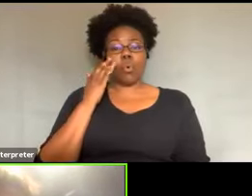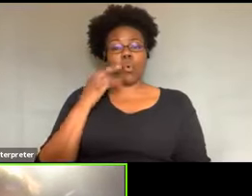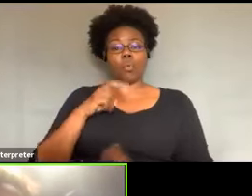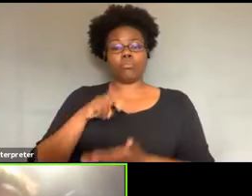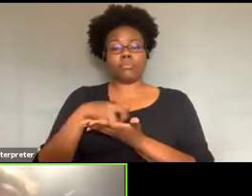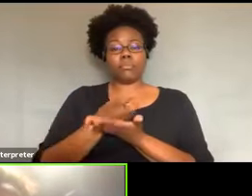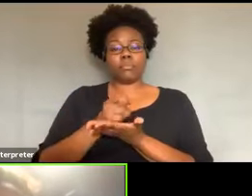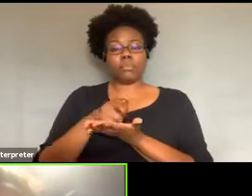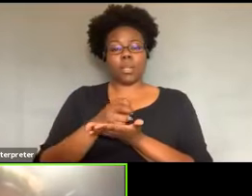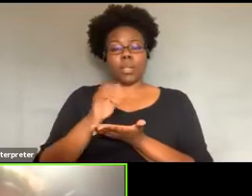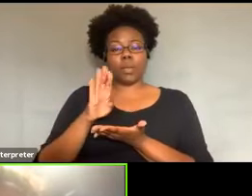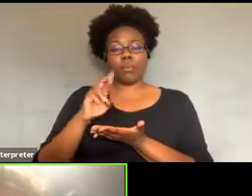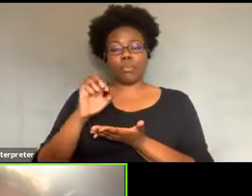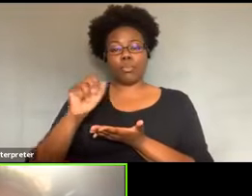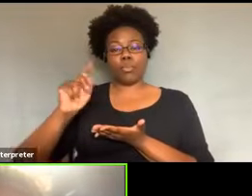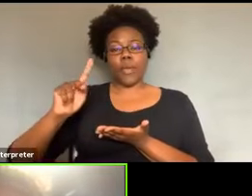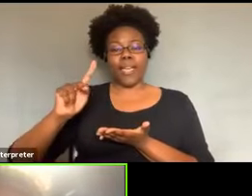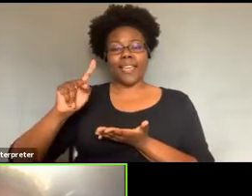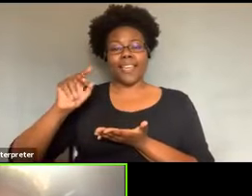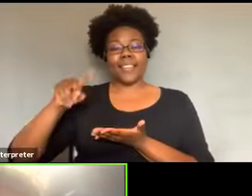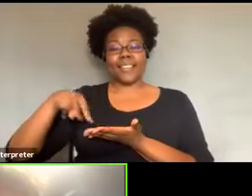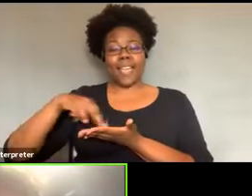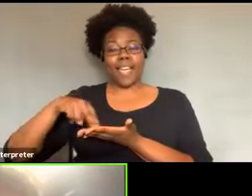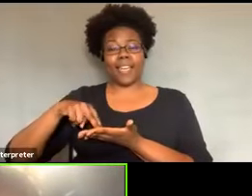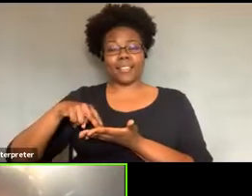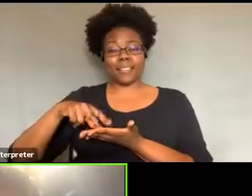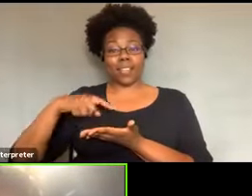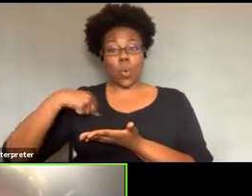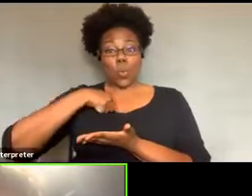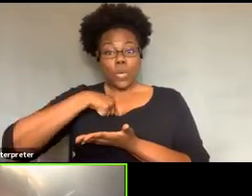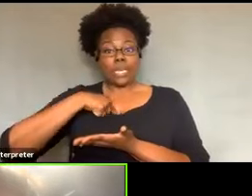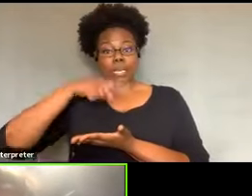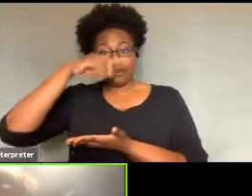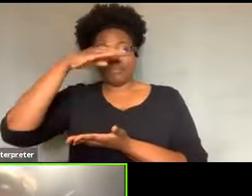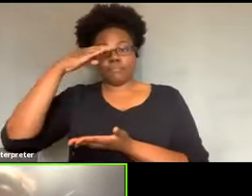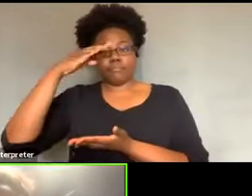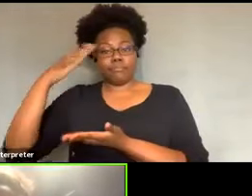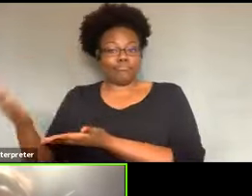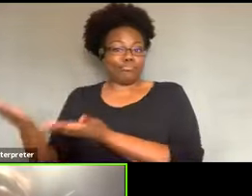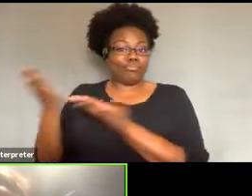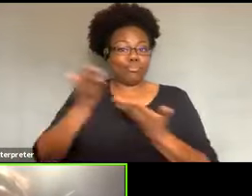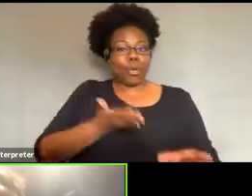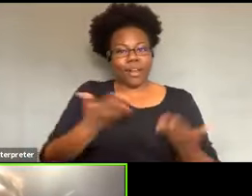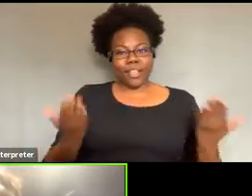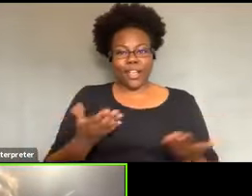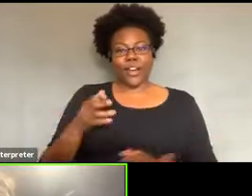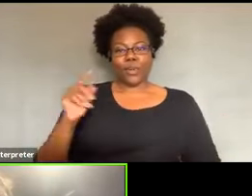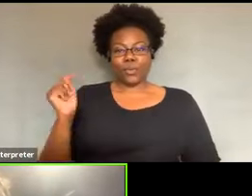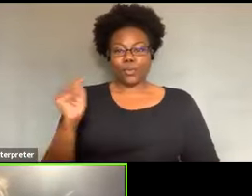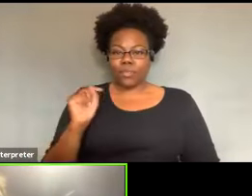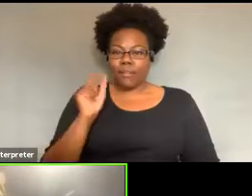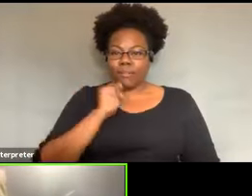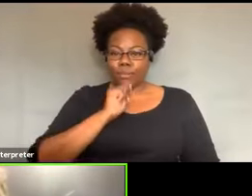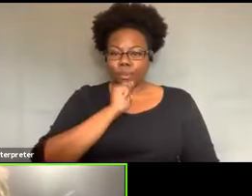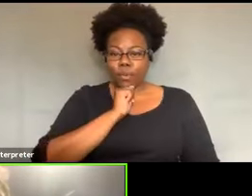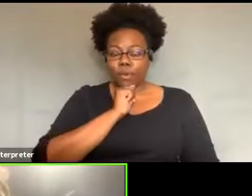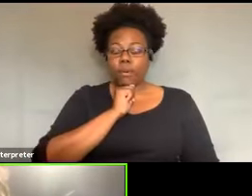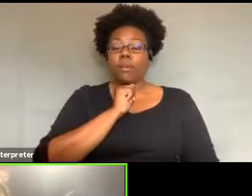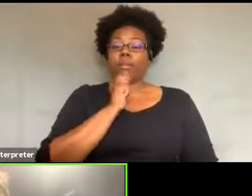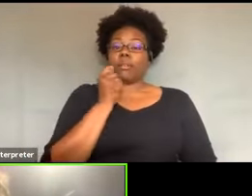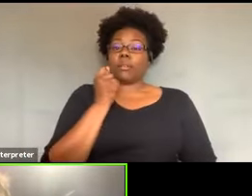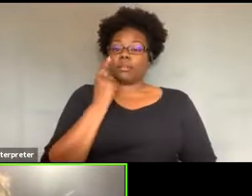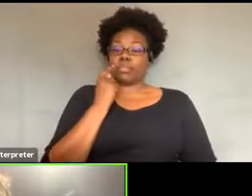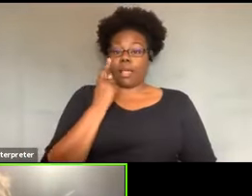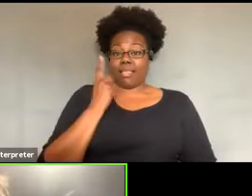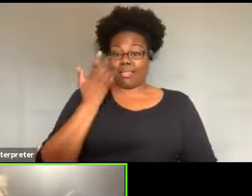Um, I was working, um, with, as a Vista volunteer, and I was working through the community food bank.